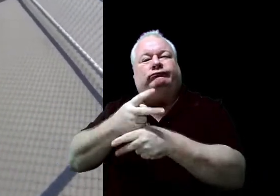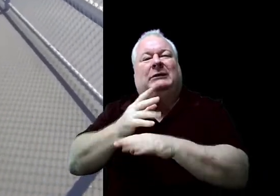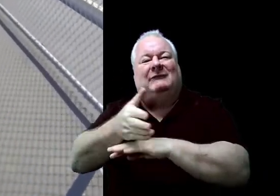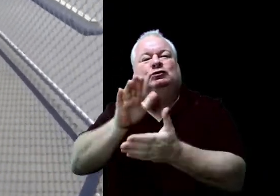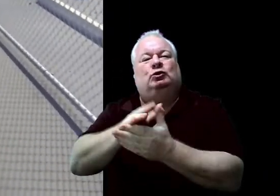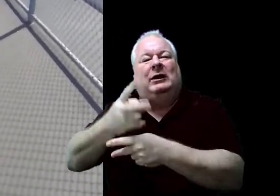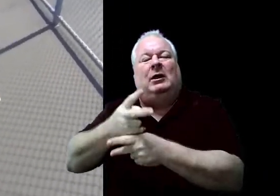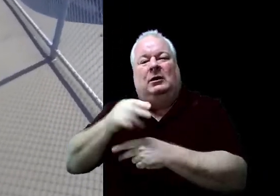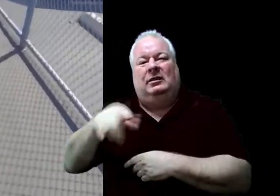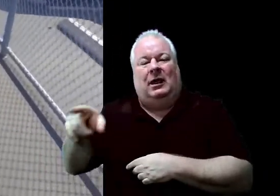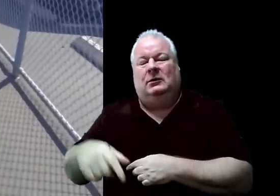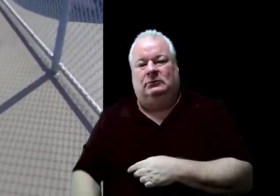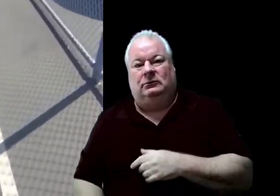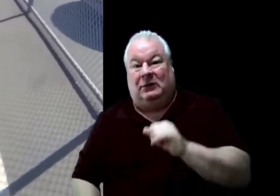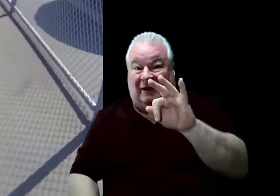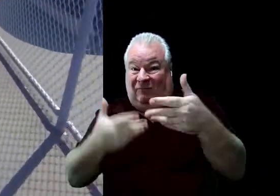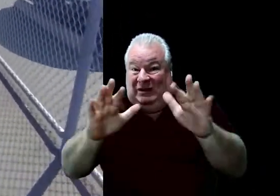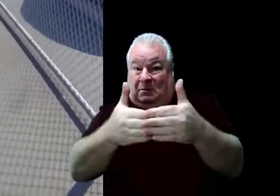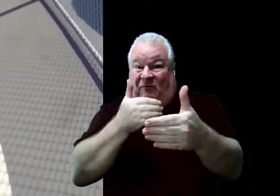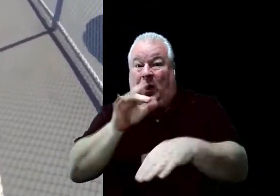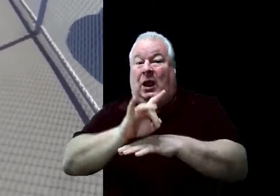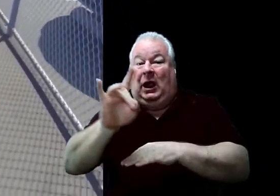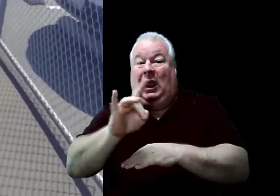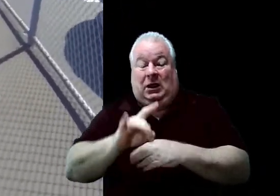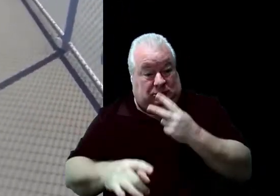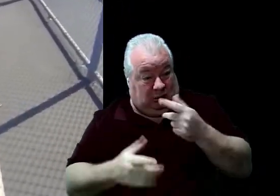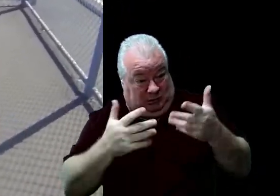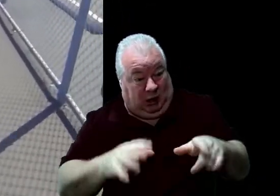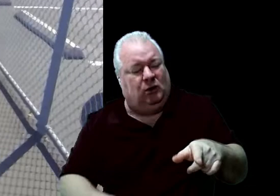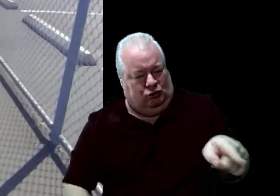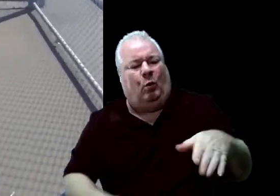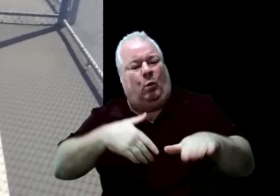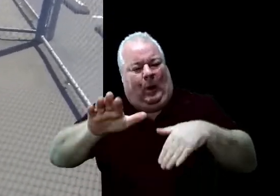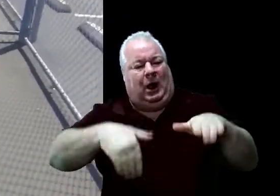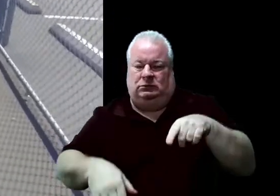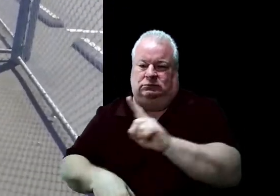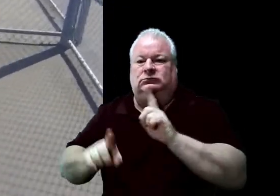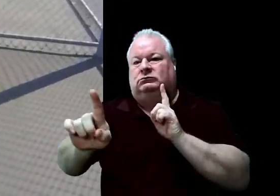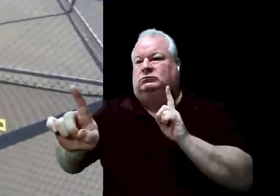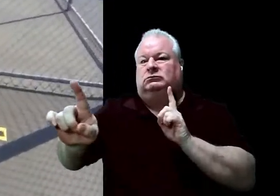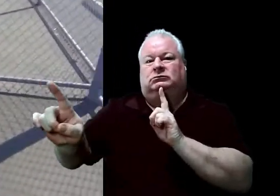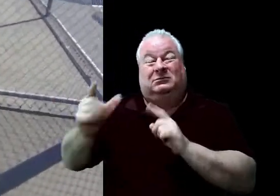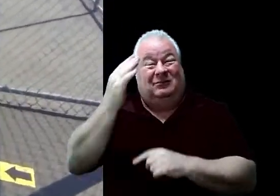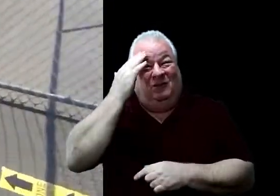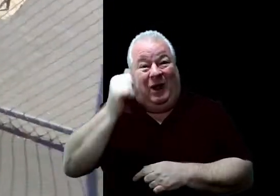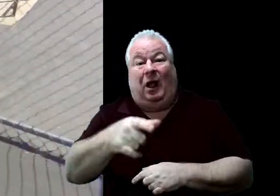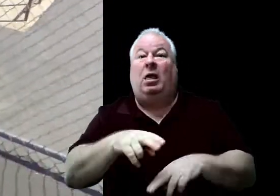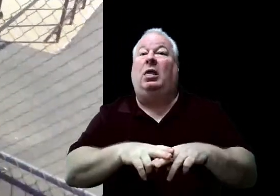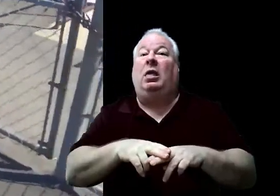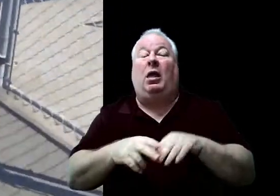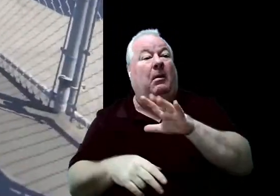8 o'clock in the morning. Why? Because your teachers are not in their room yet.